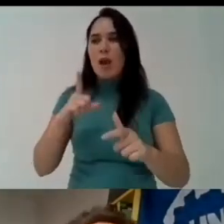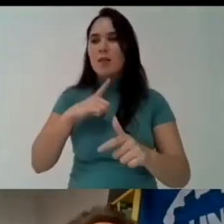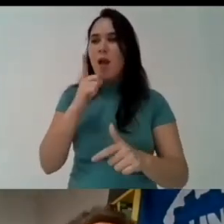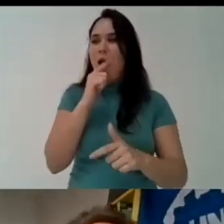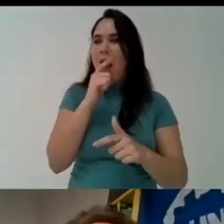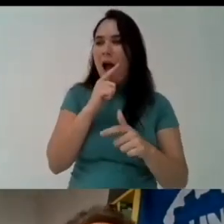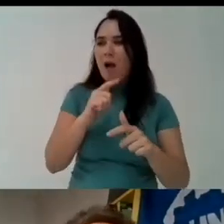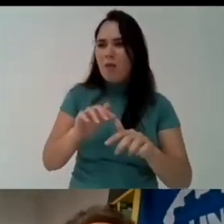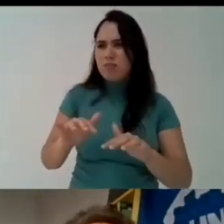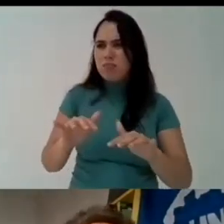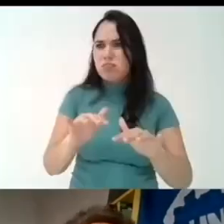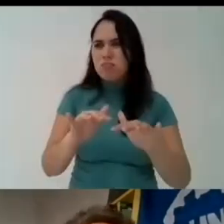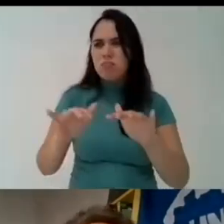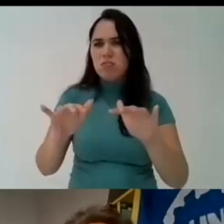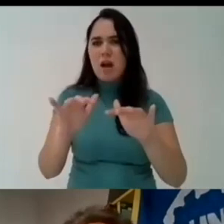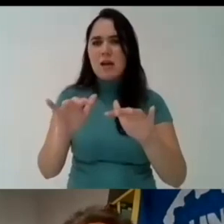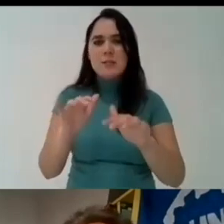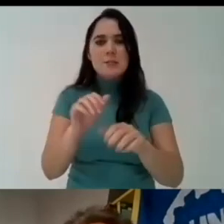to primary education